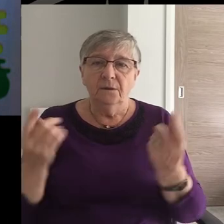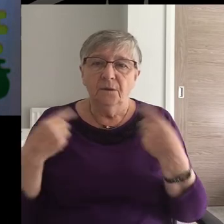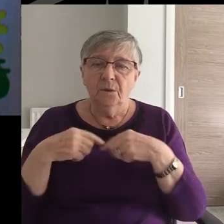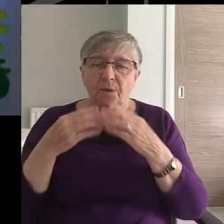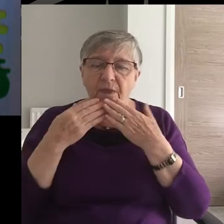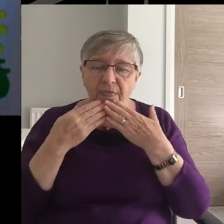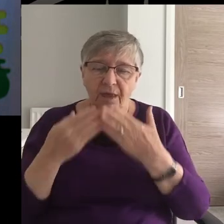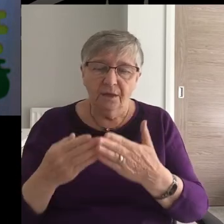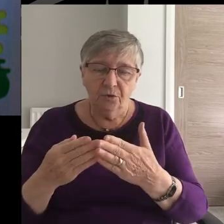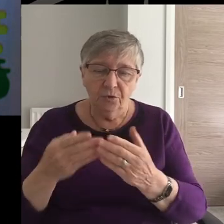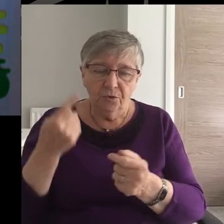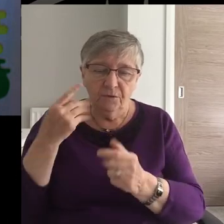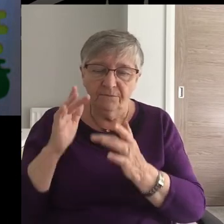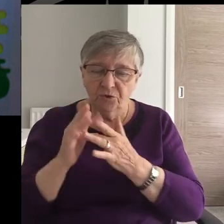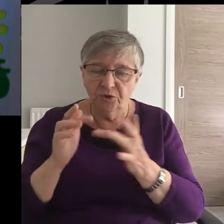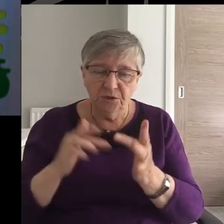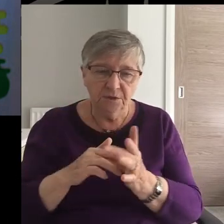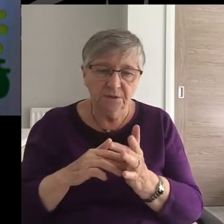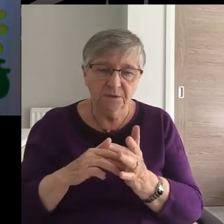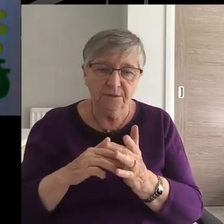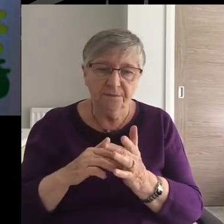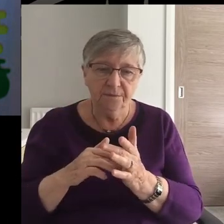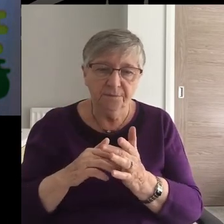we thank you for Jesus.